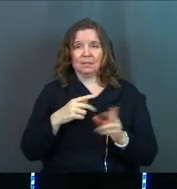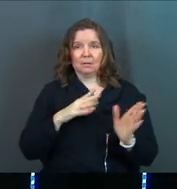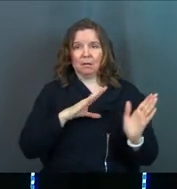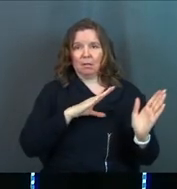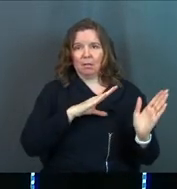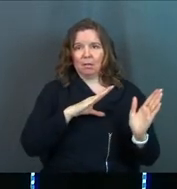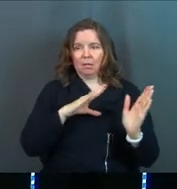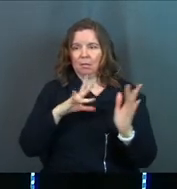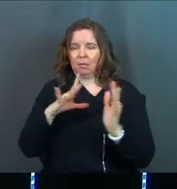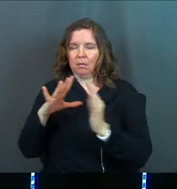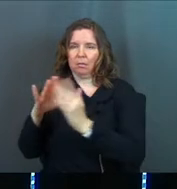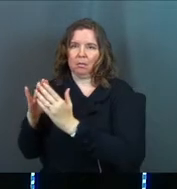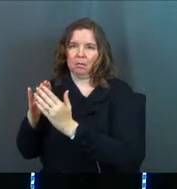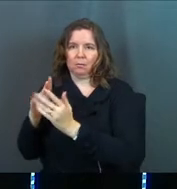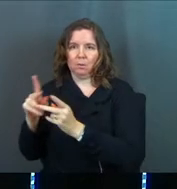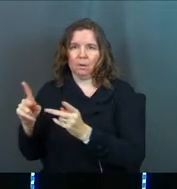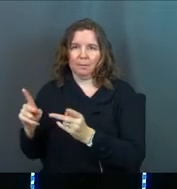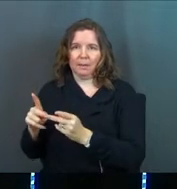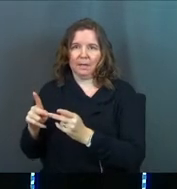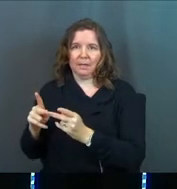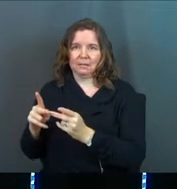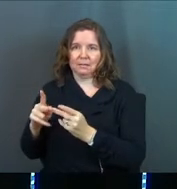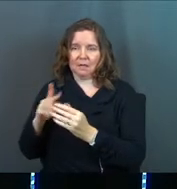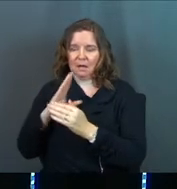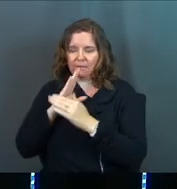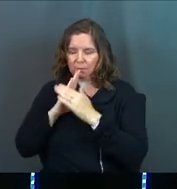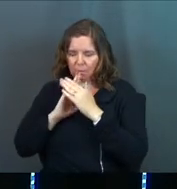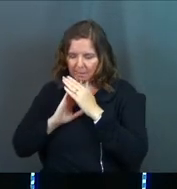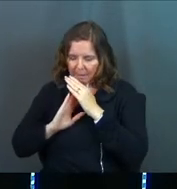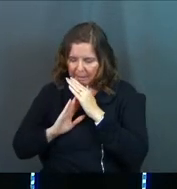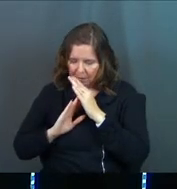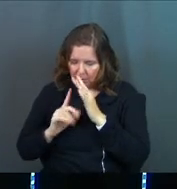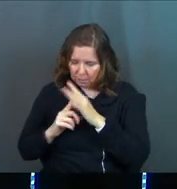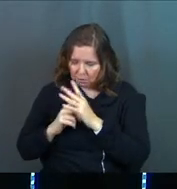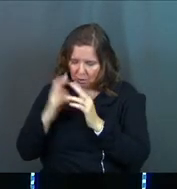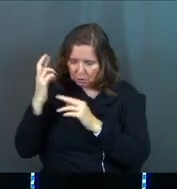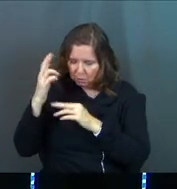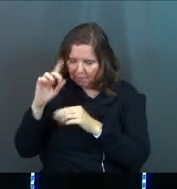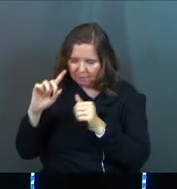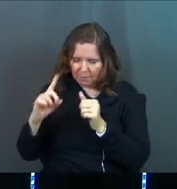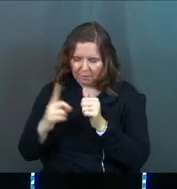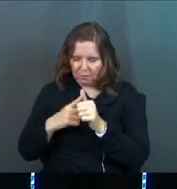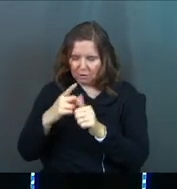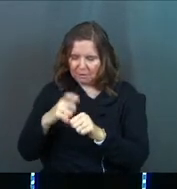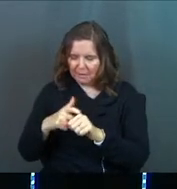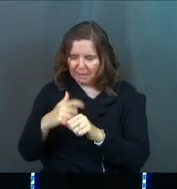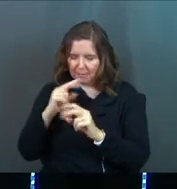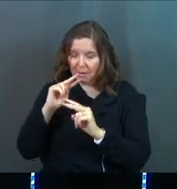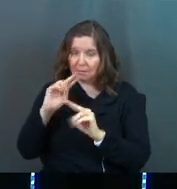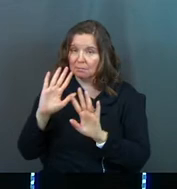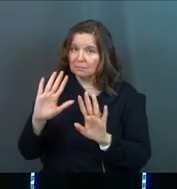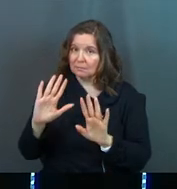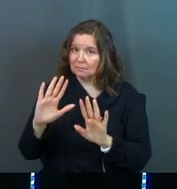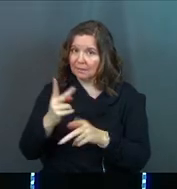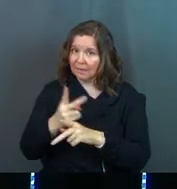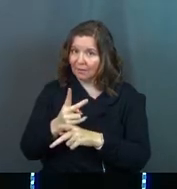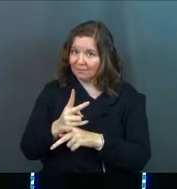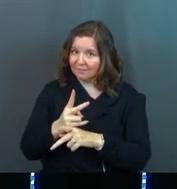place. It drives me to a place of great humility where I start to realize for the very first time, watch this,